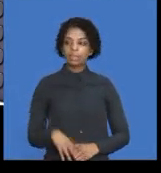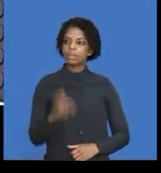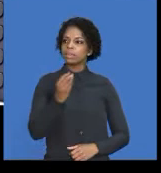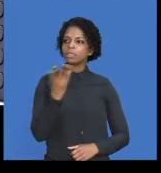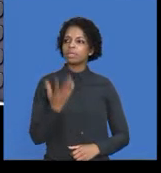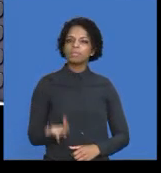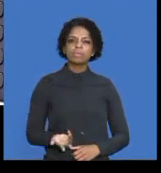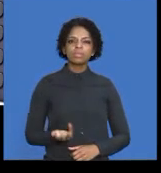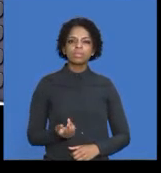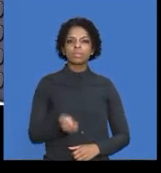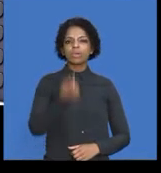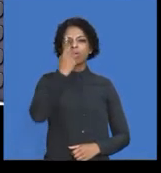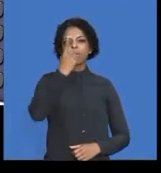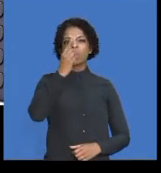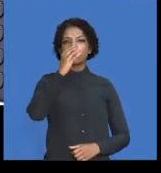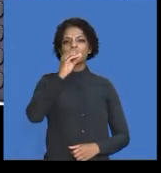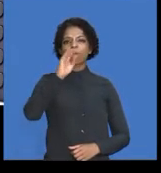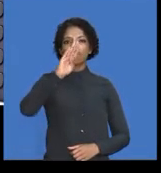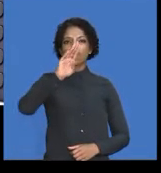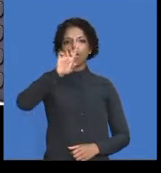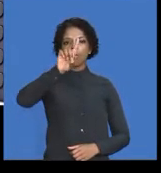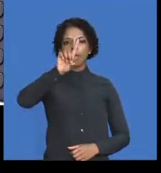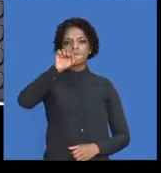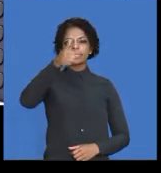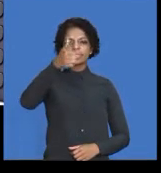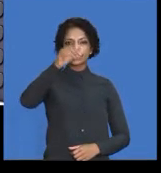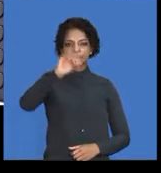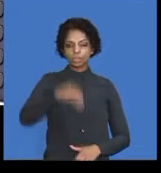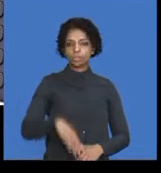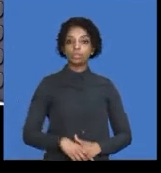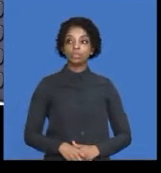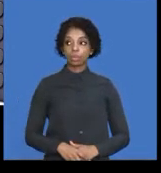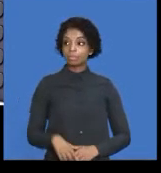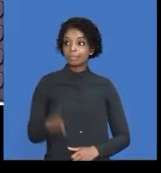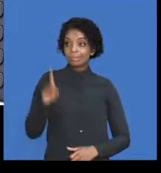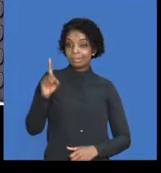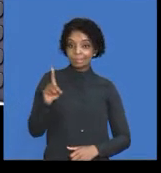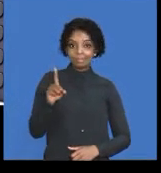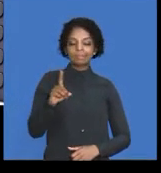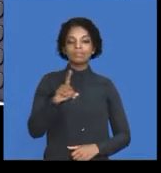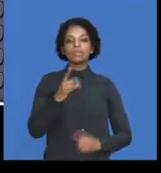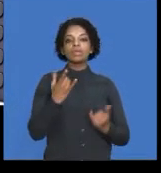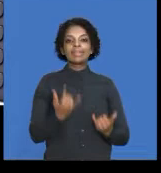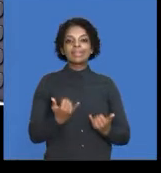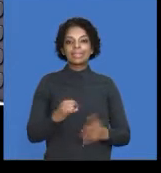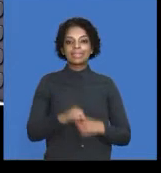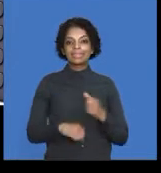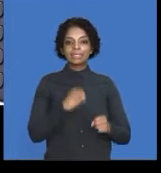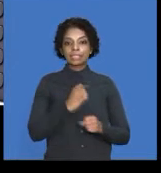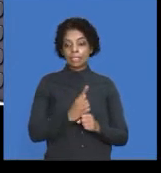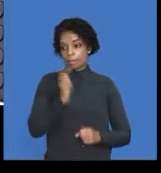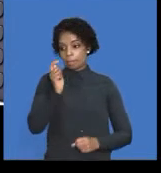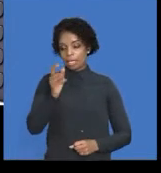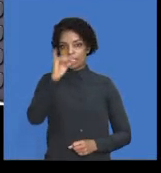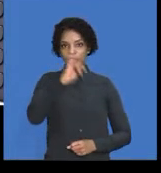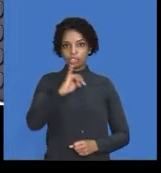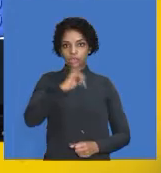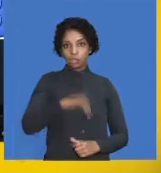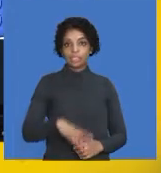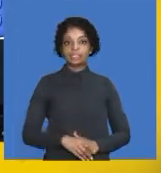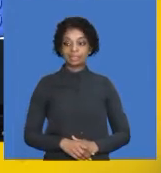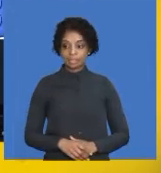that will give me a figure of 104,160. That's now your insurance for the current year. However,